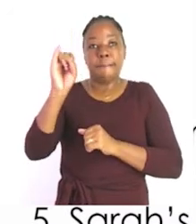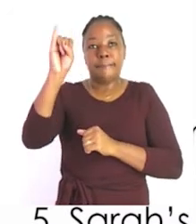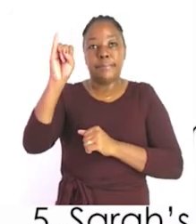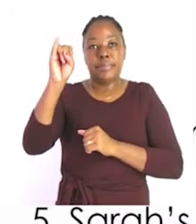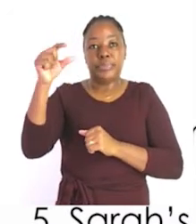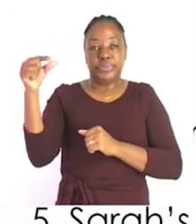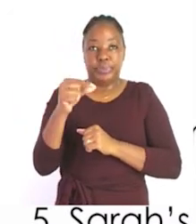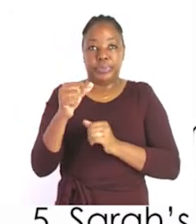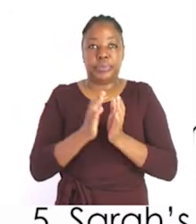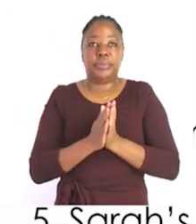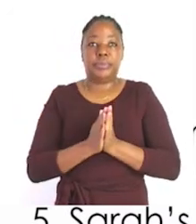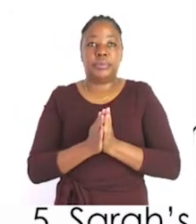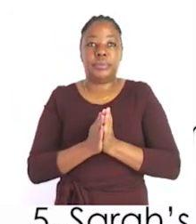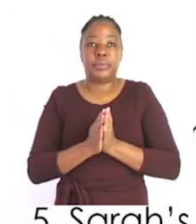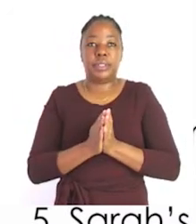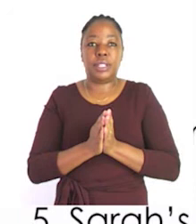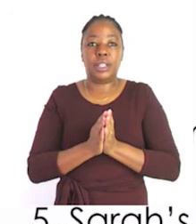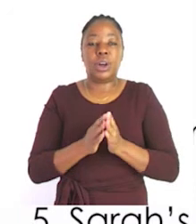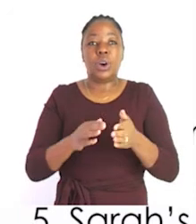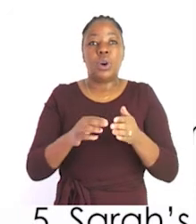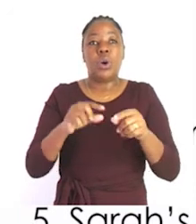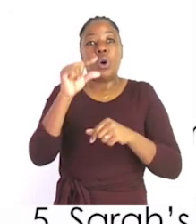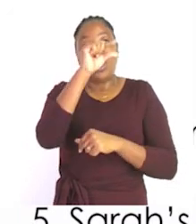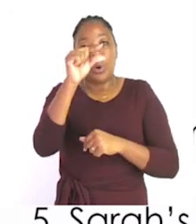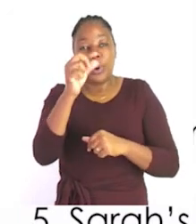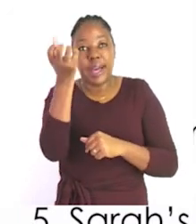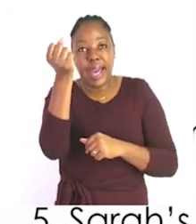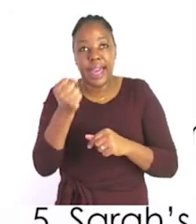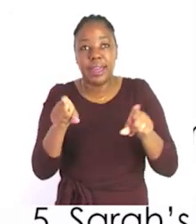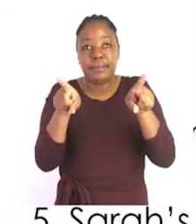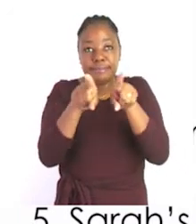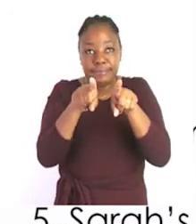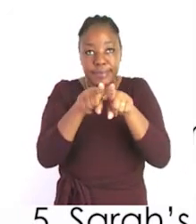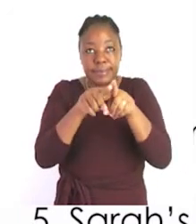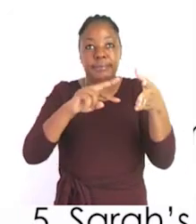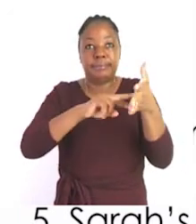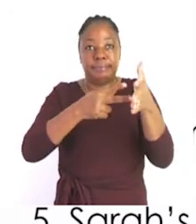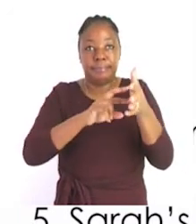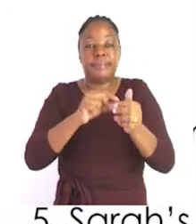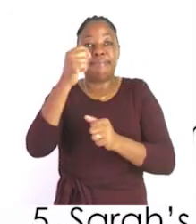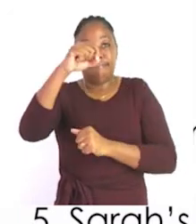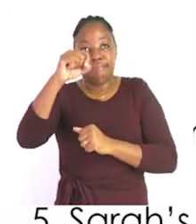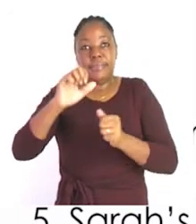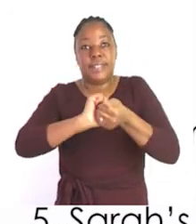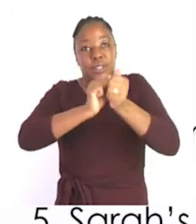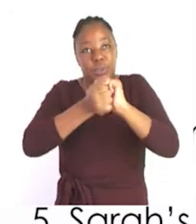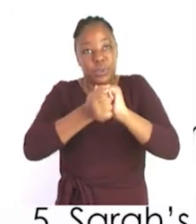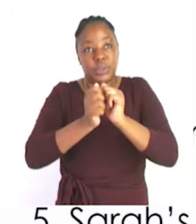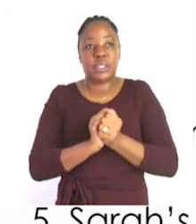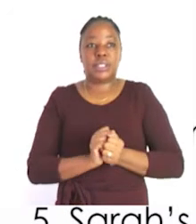so you can write the word big let's take a look at number five